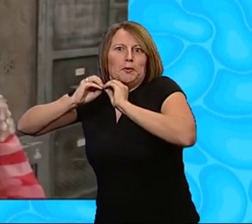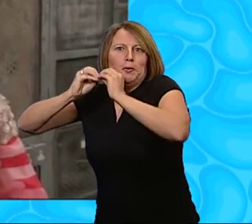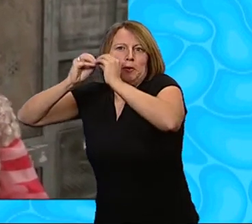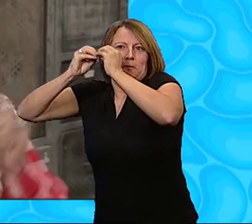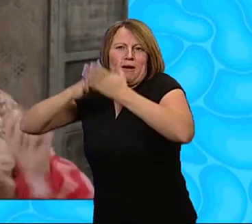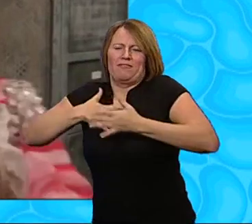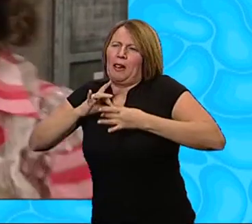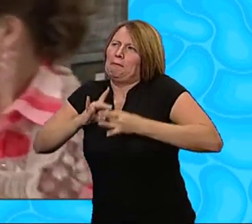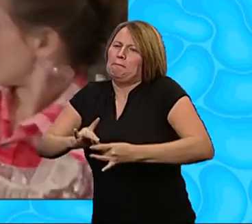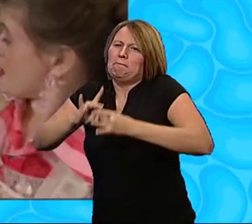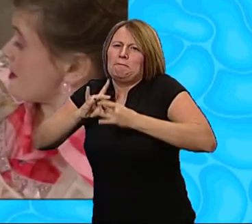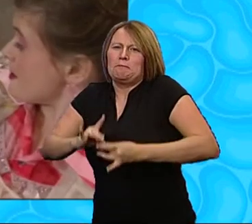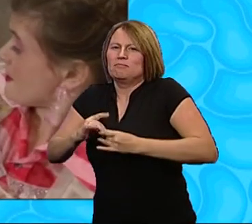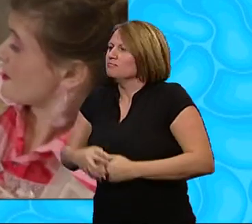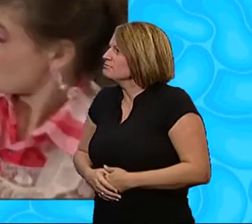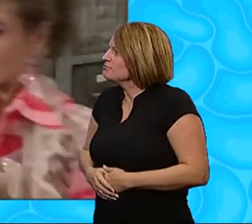that way too